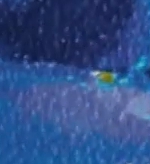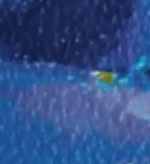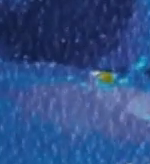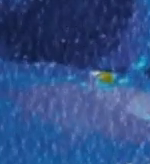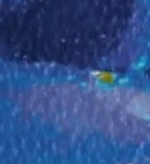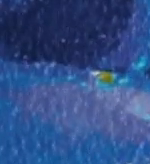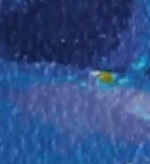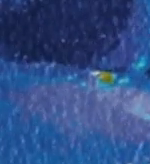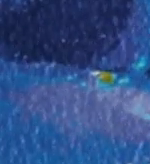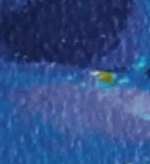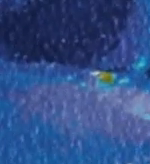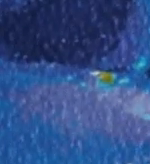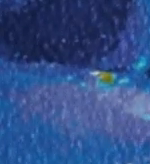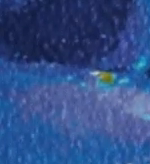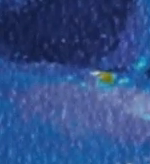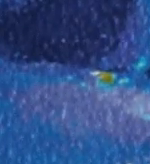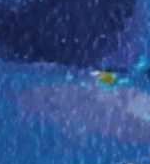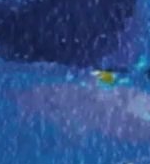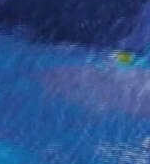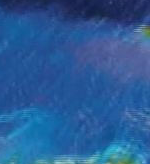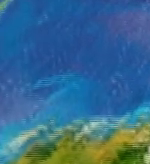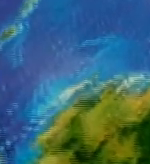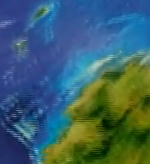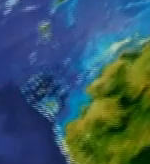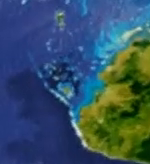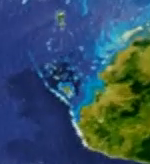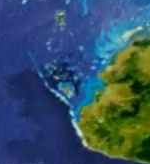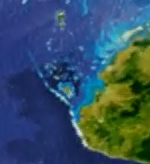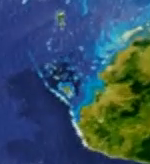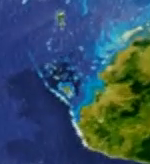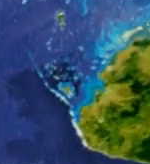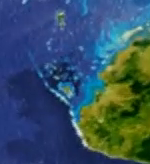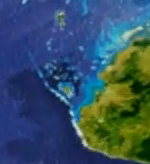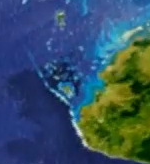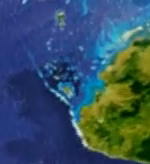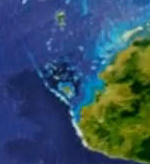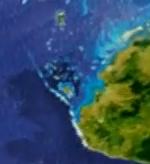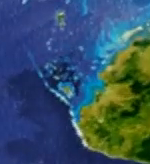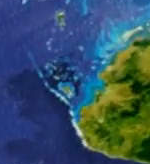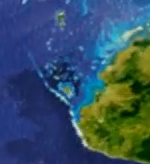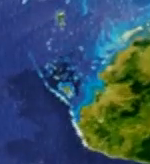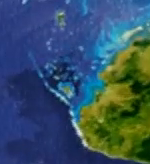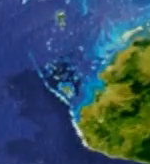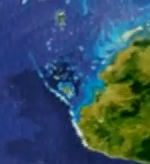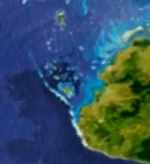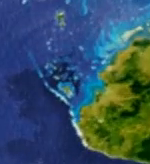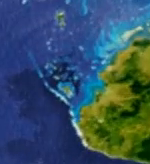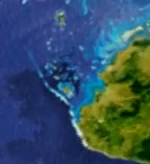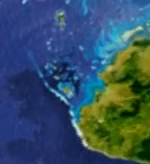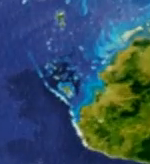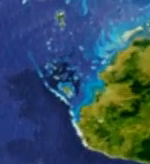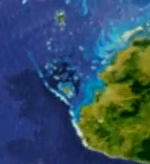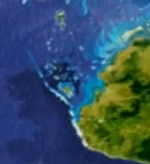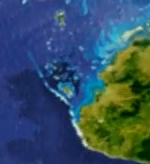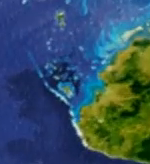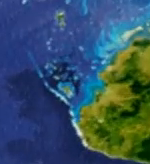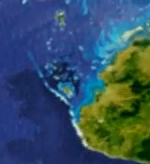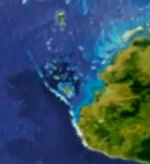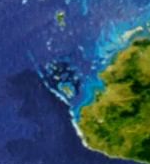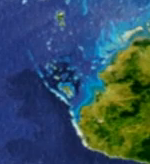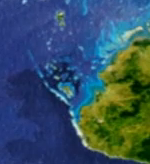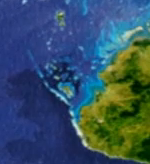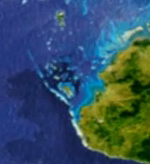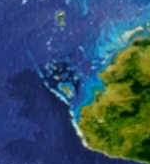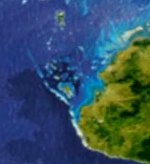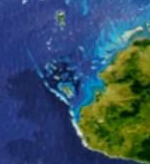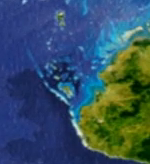up north generally fine weather At sea moderate to fresh easter southeast winds moderate to rough seas Turning to